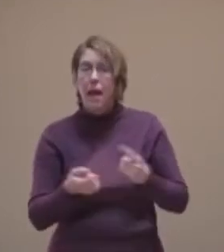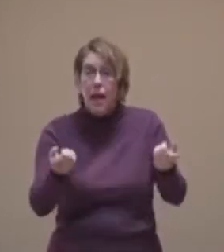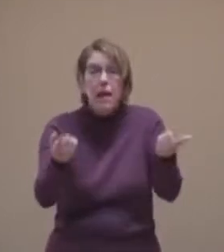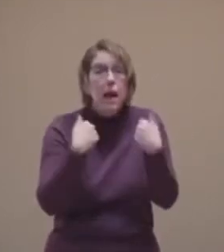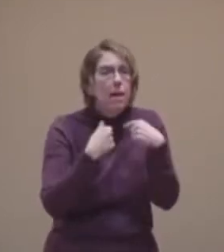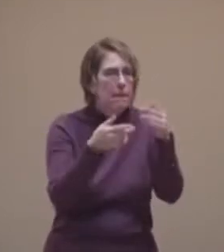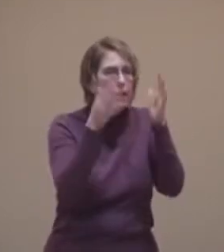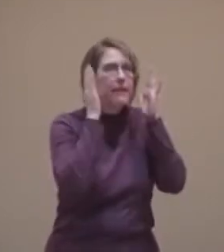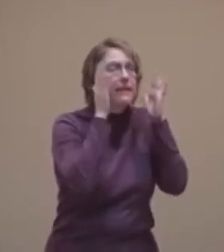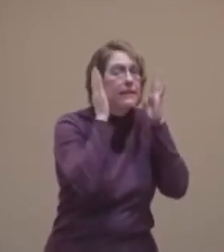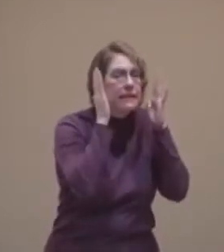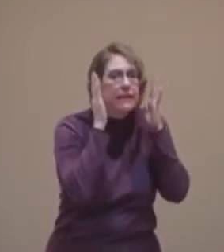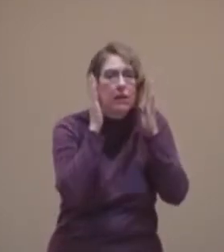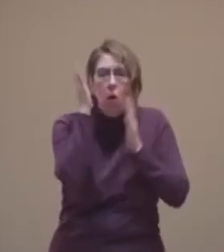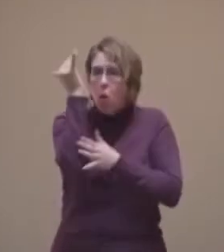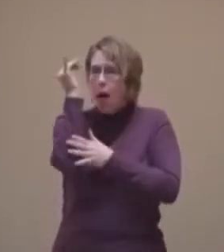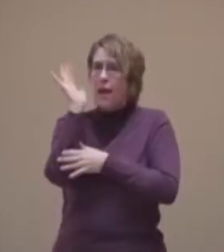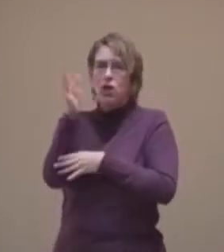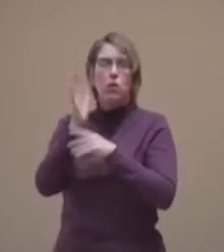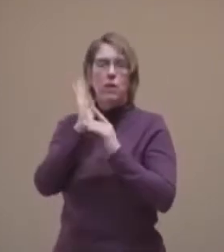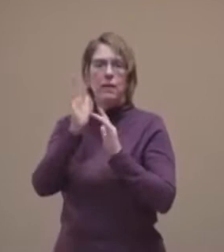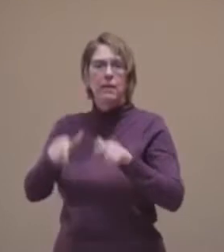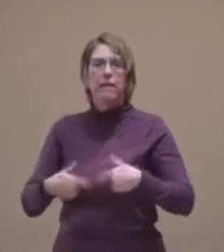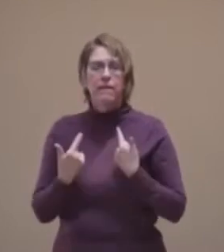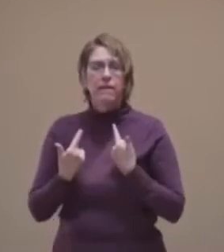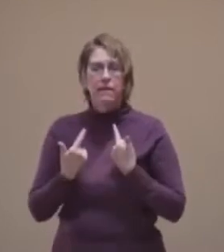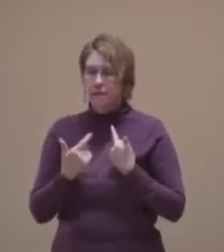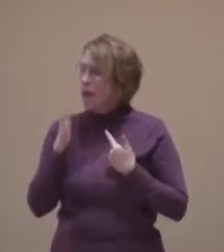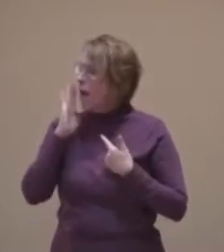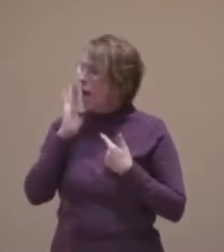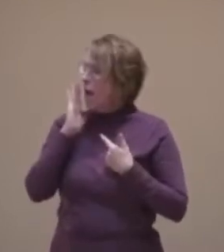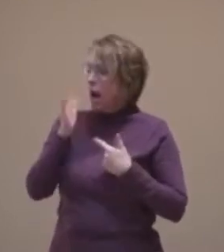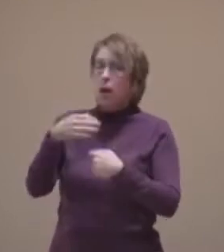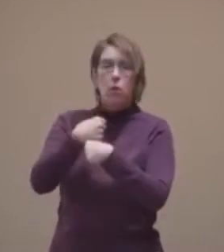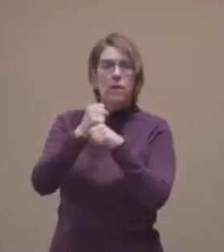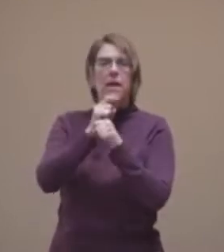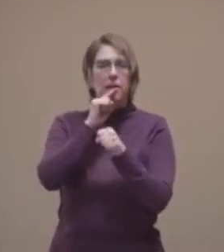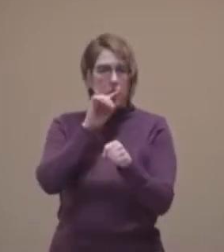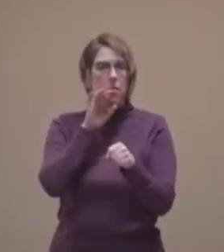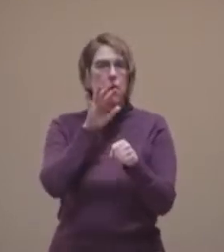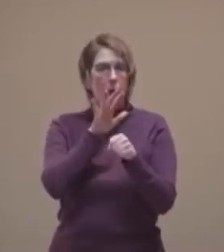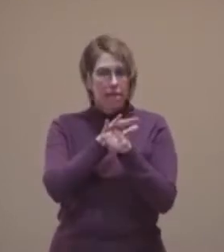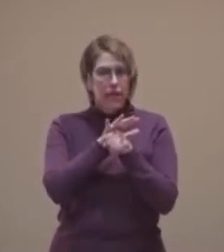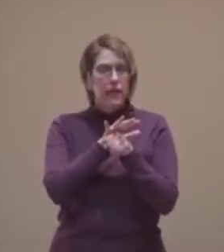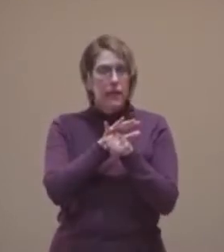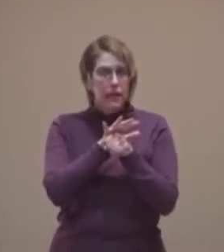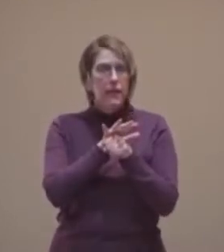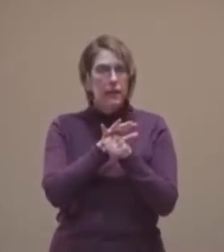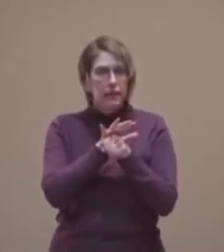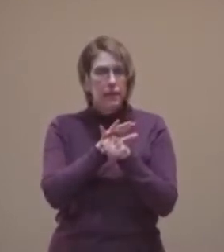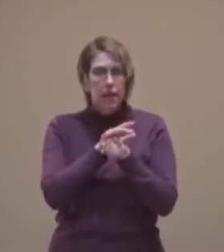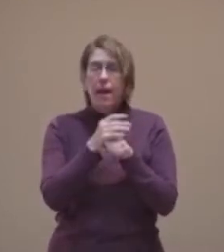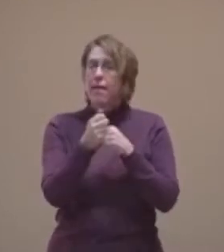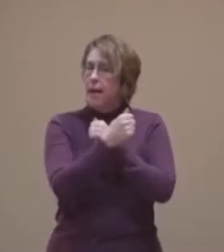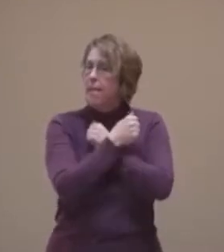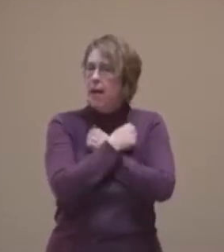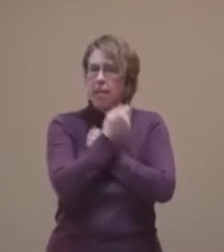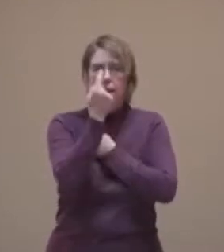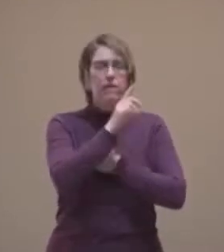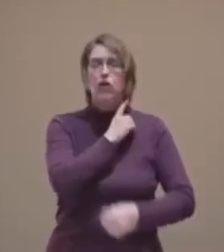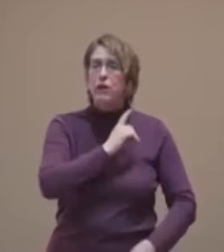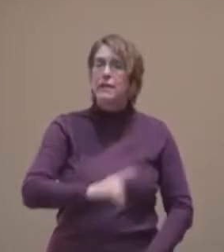Listen so that you may live. I will make with you an everlasting covenant, my steadfast, sure love for David.